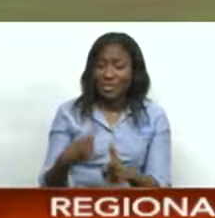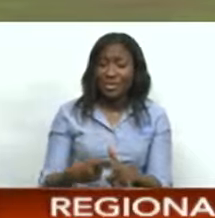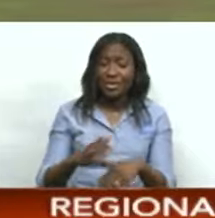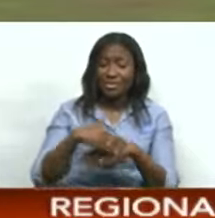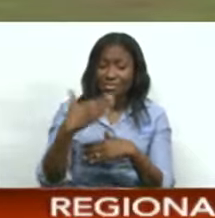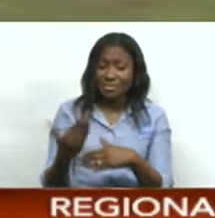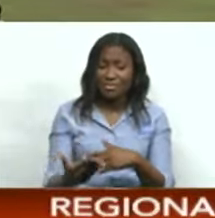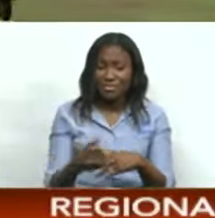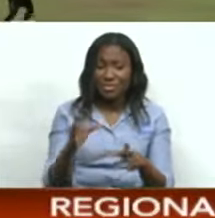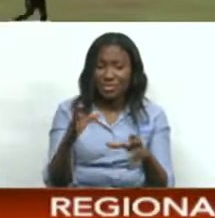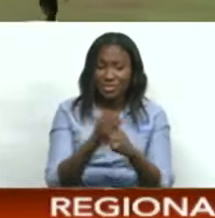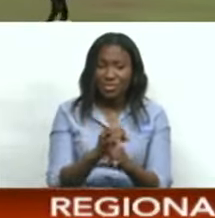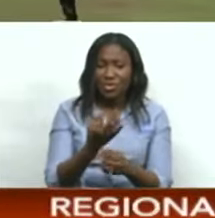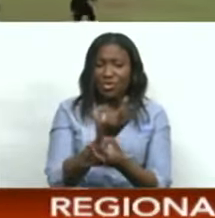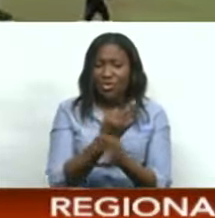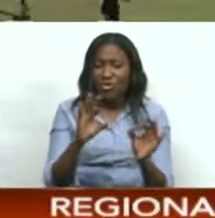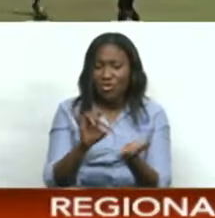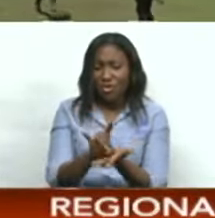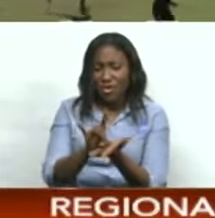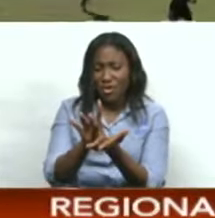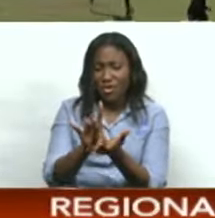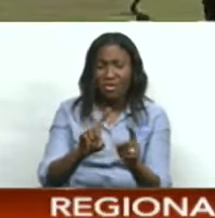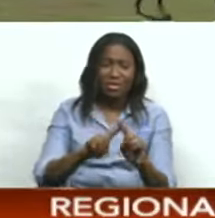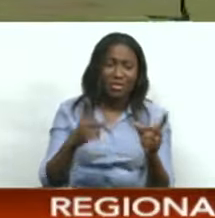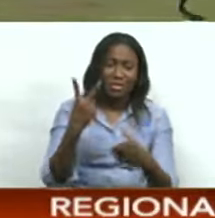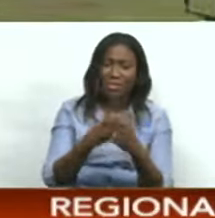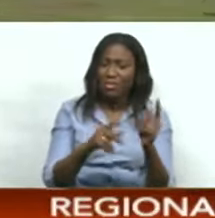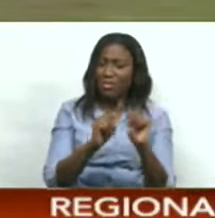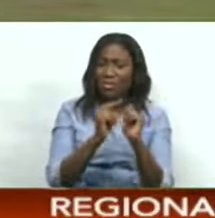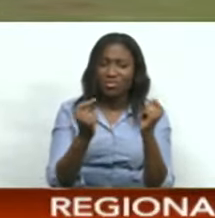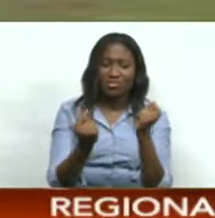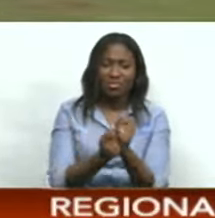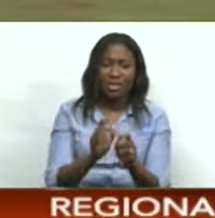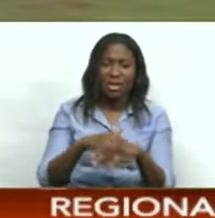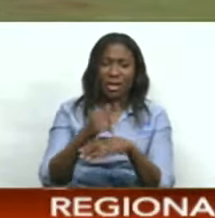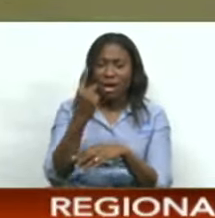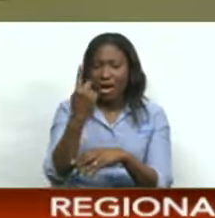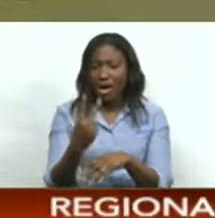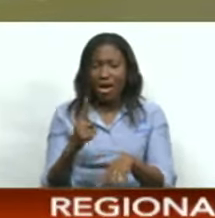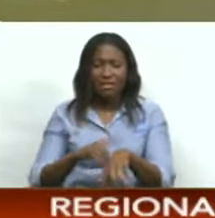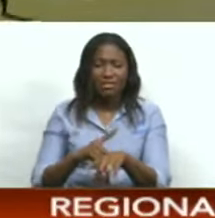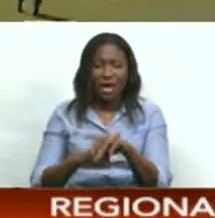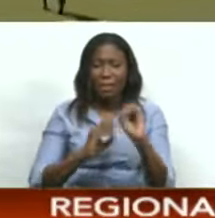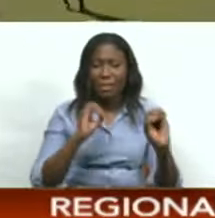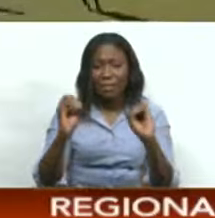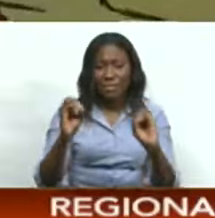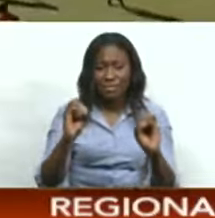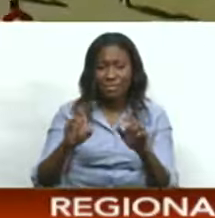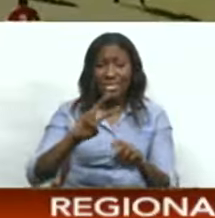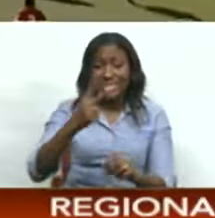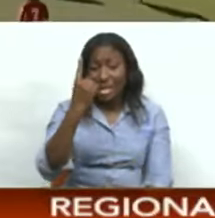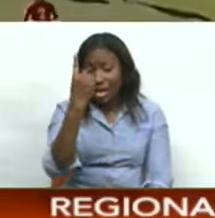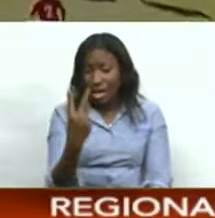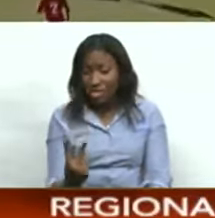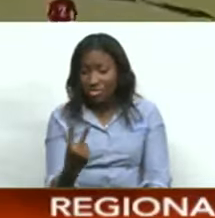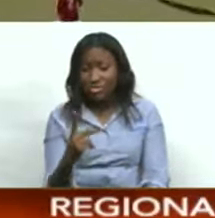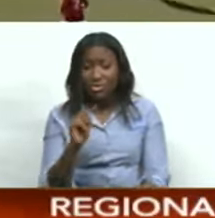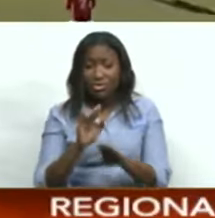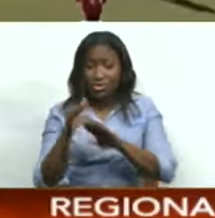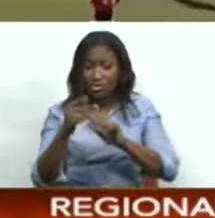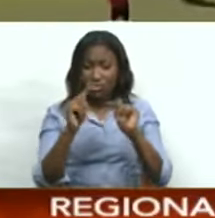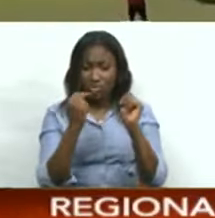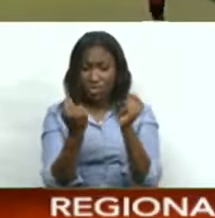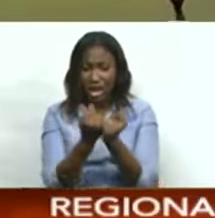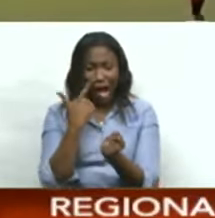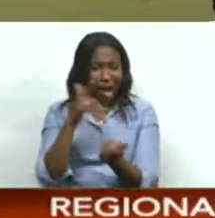Guthrie's free kick did little to bother Fonset as both teams took a break after half of half chances. In the second, the reggae boys seized the